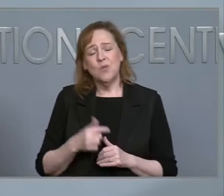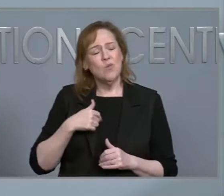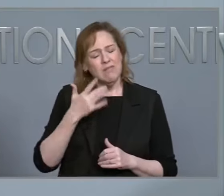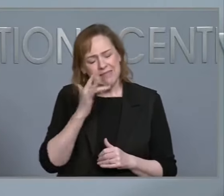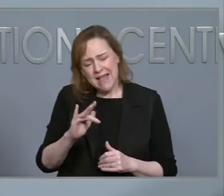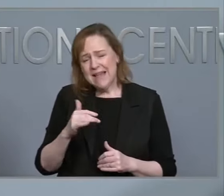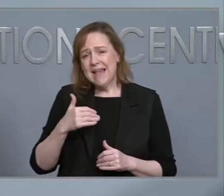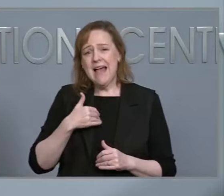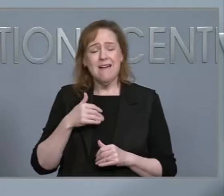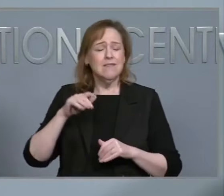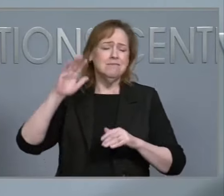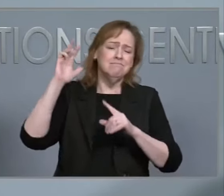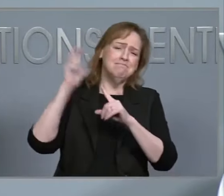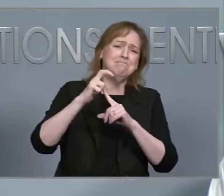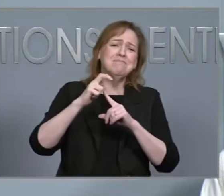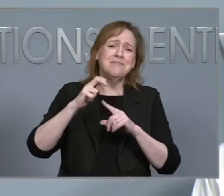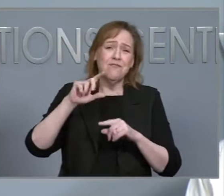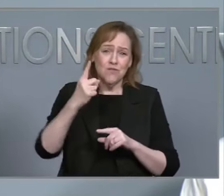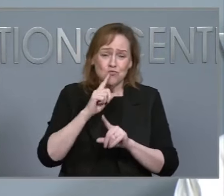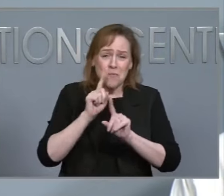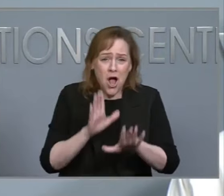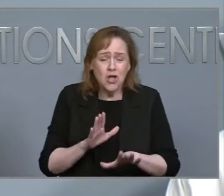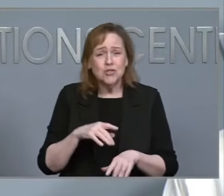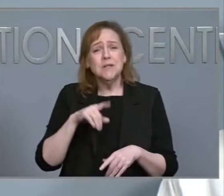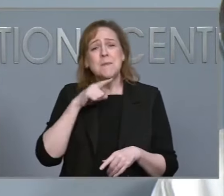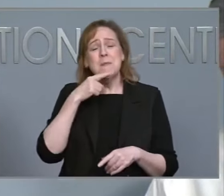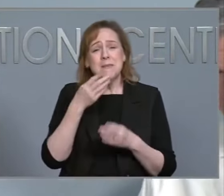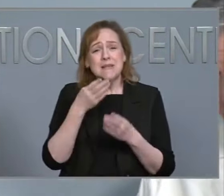public safety professionals in North Carolina. Thank you.